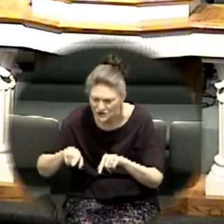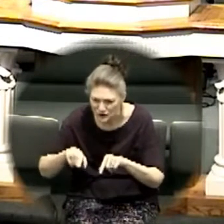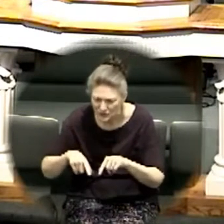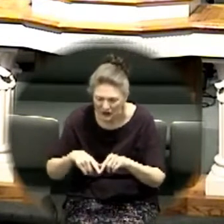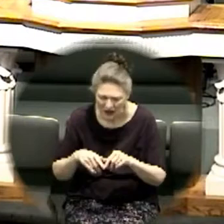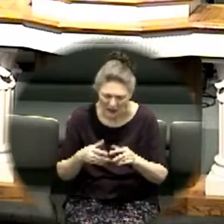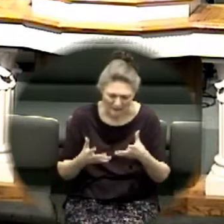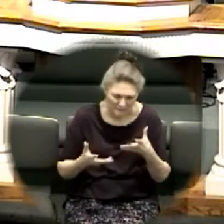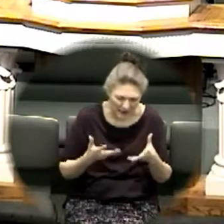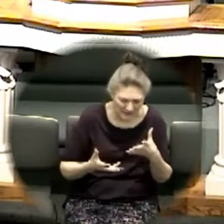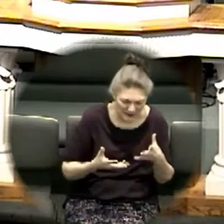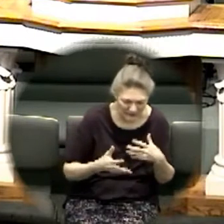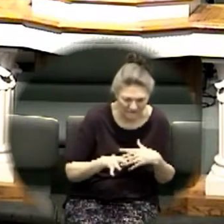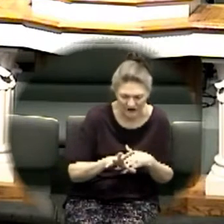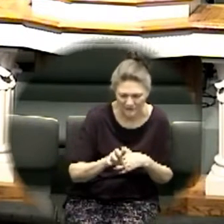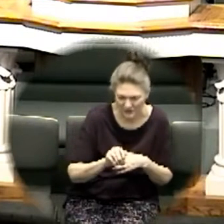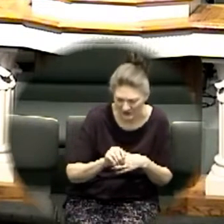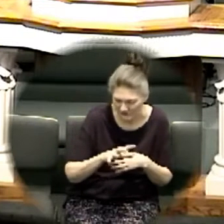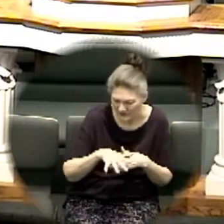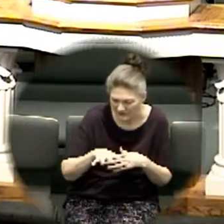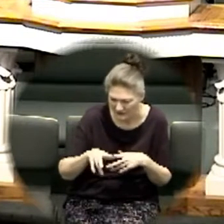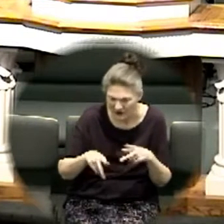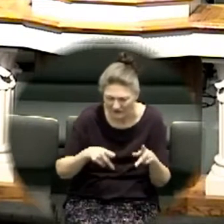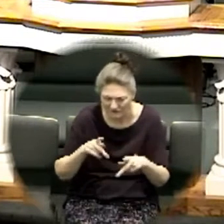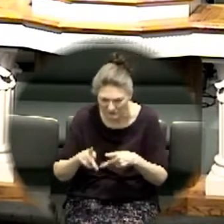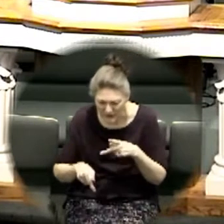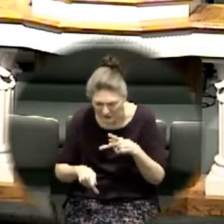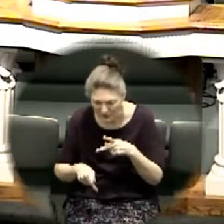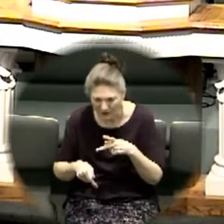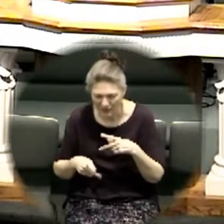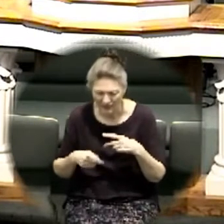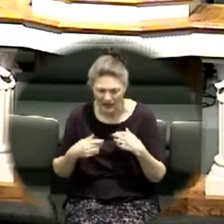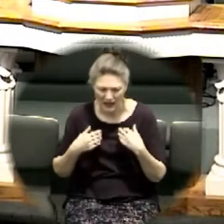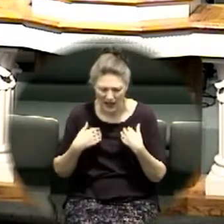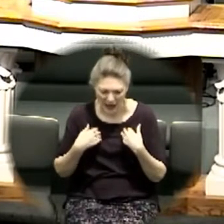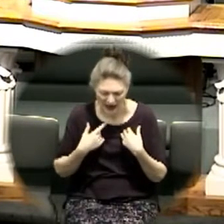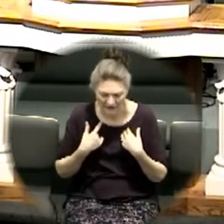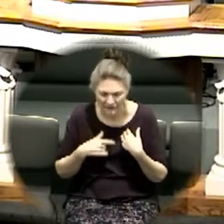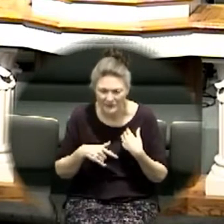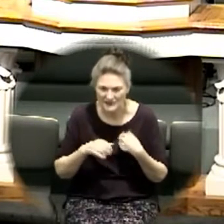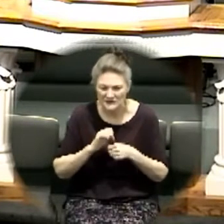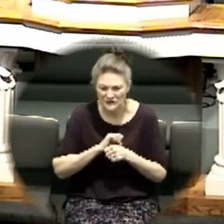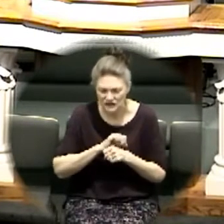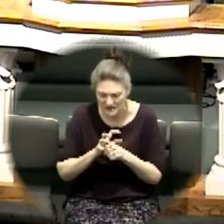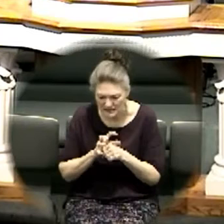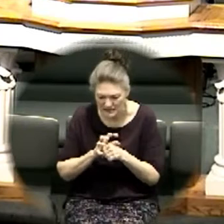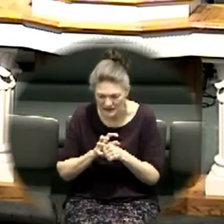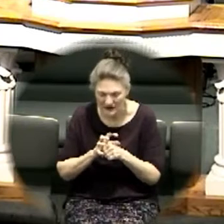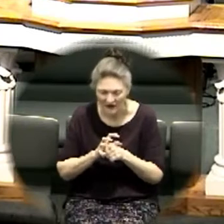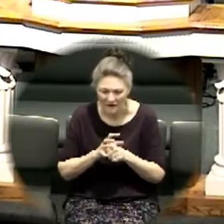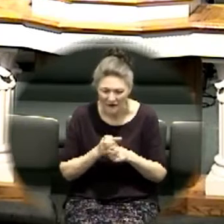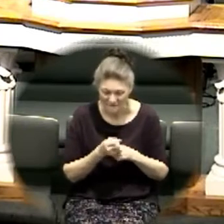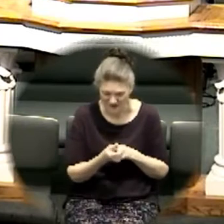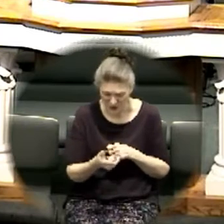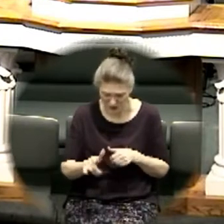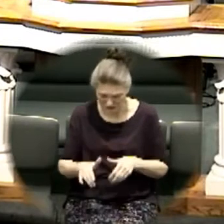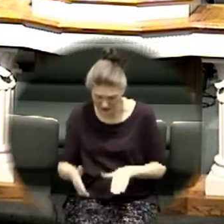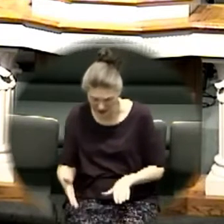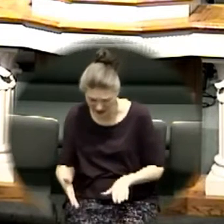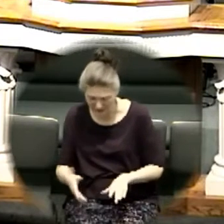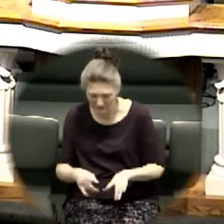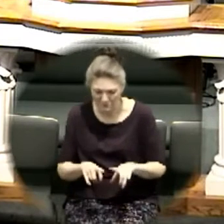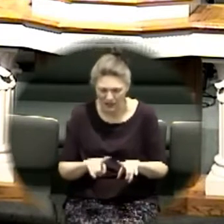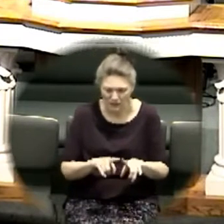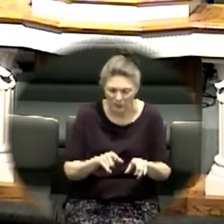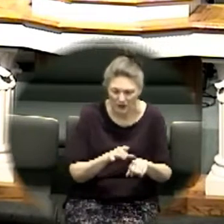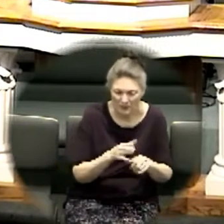people in neighboring churches god that are struck down with this god and and few have passed on god we pray